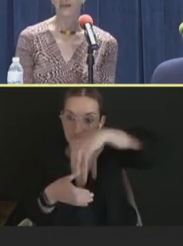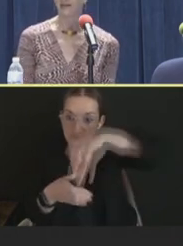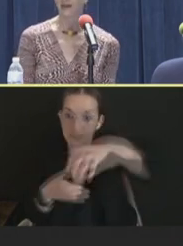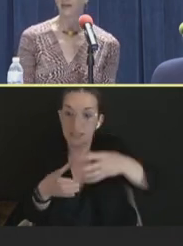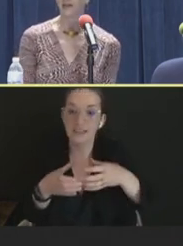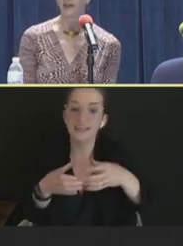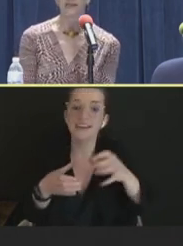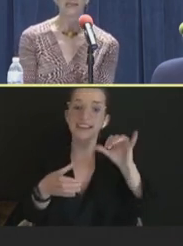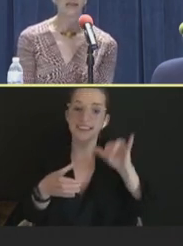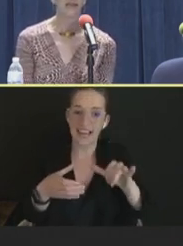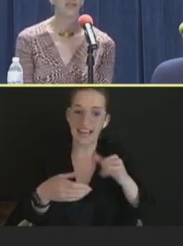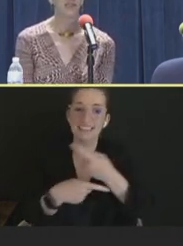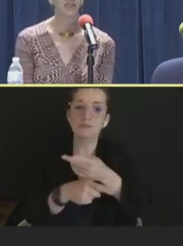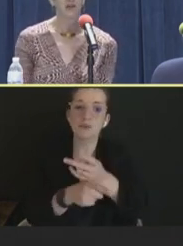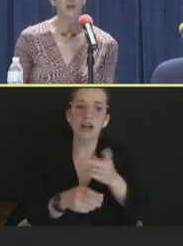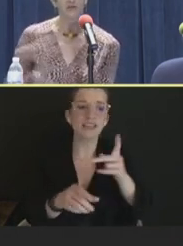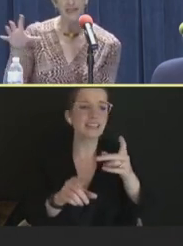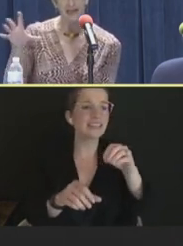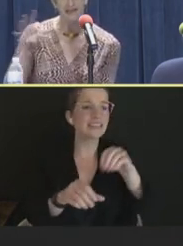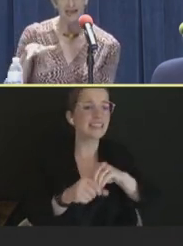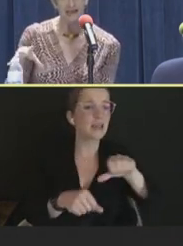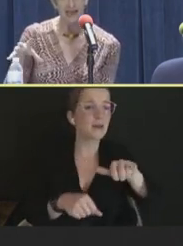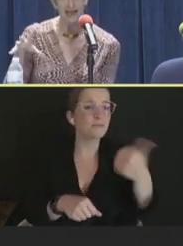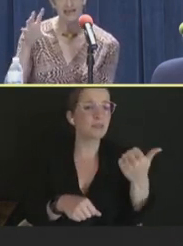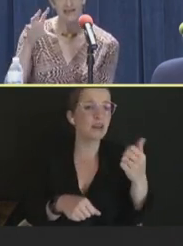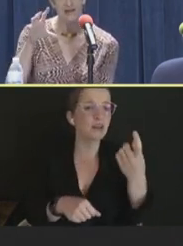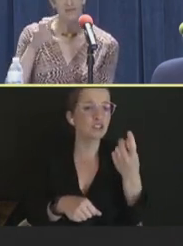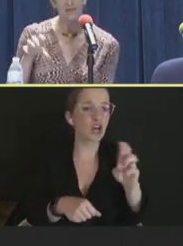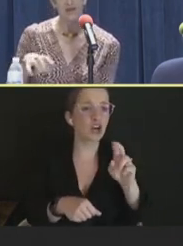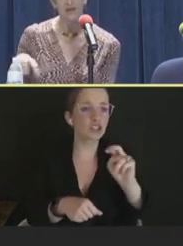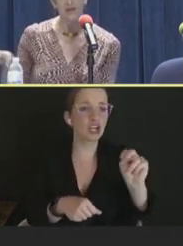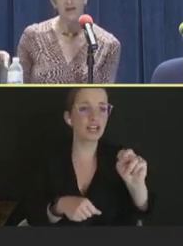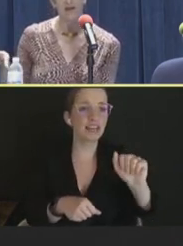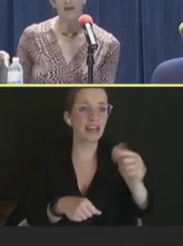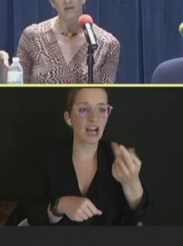think, in Dr. Narguni's slide, she showed that slide that had the